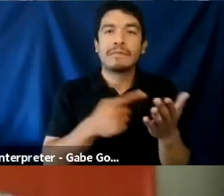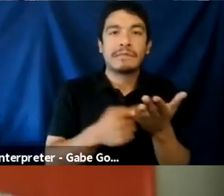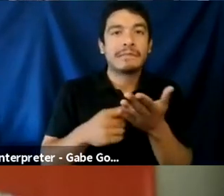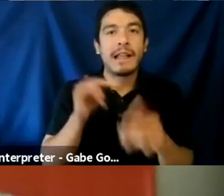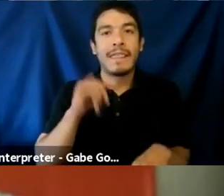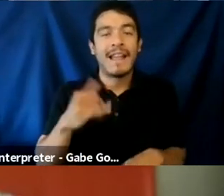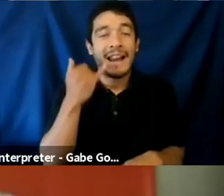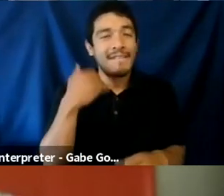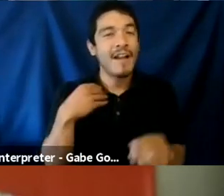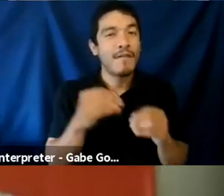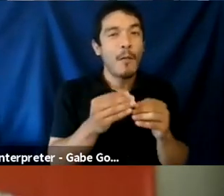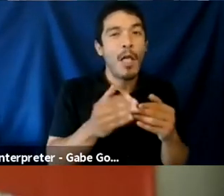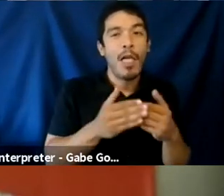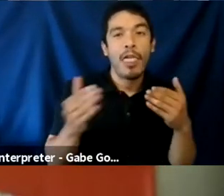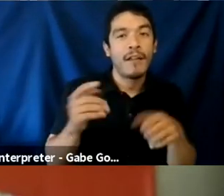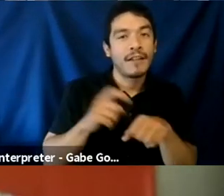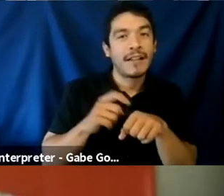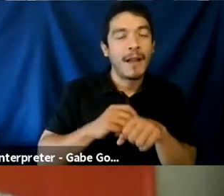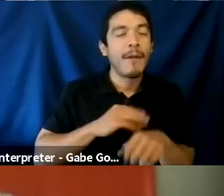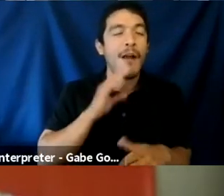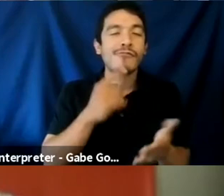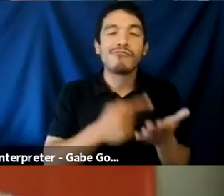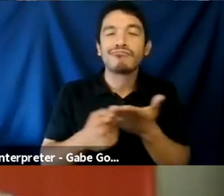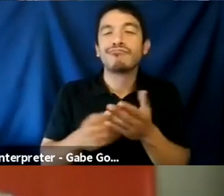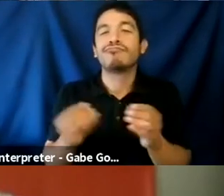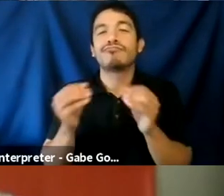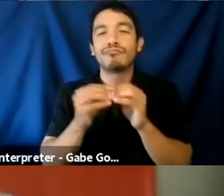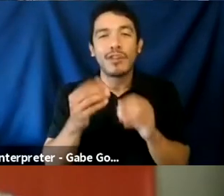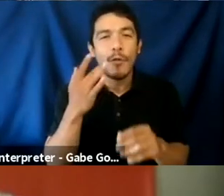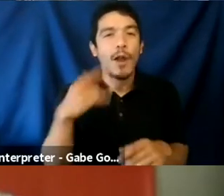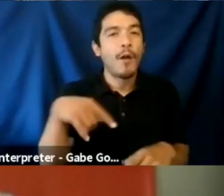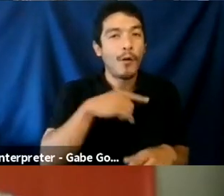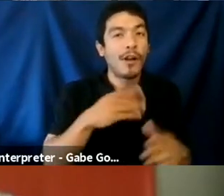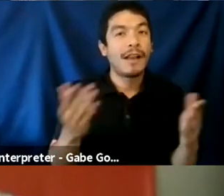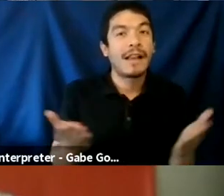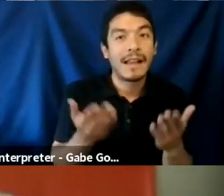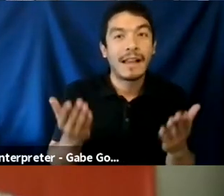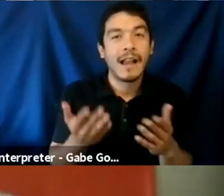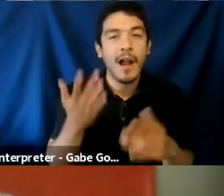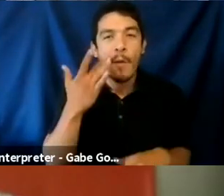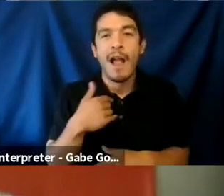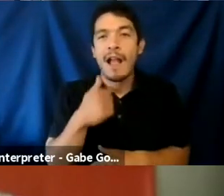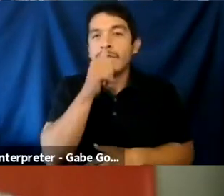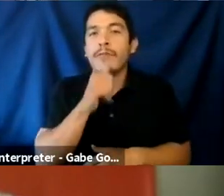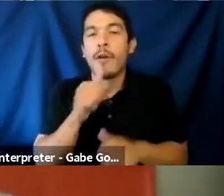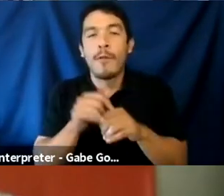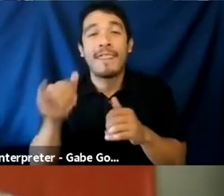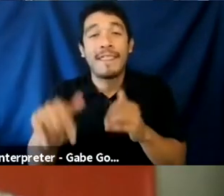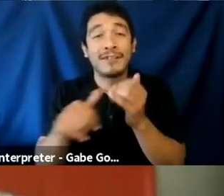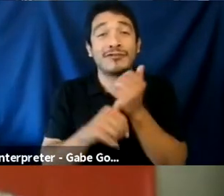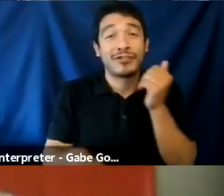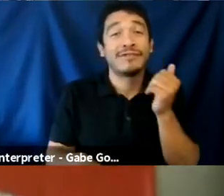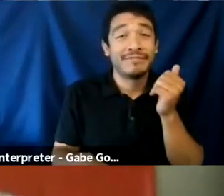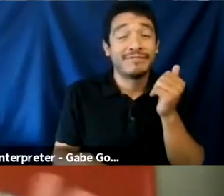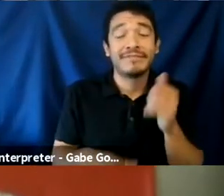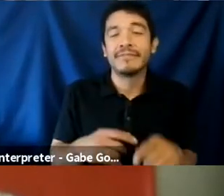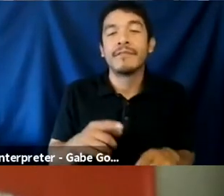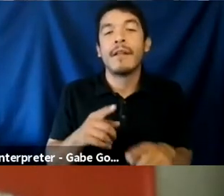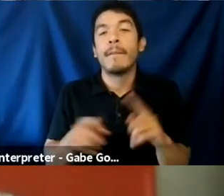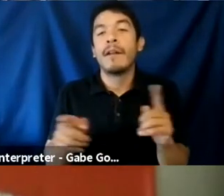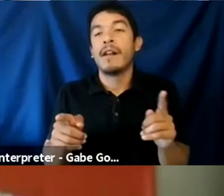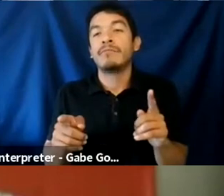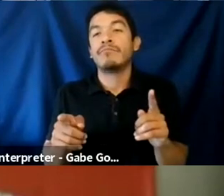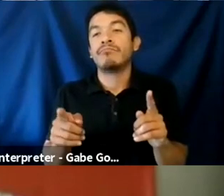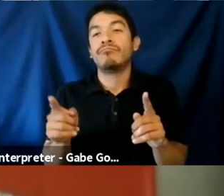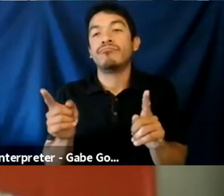longer panel, I would love us to talk more about like why we're here, like why we put up with this shit. Um, but so, you know,